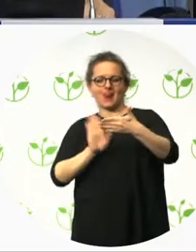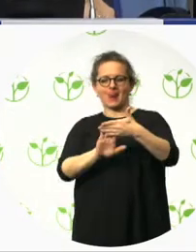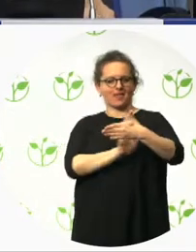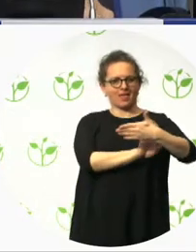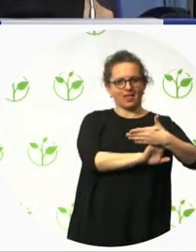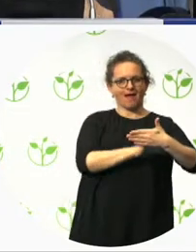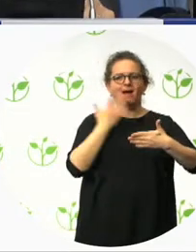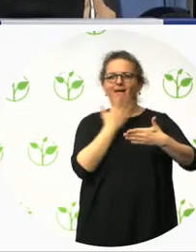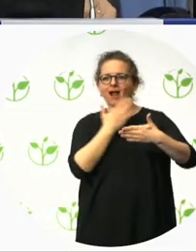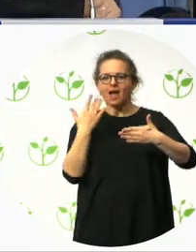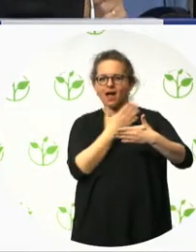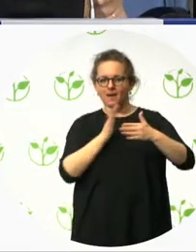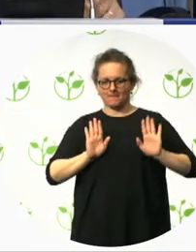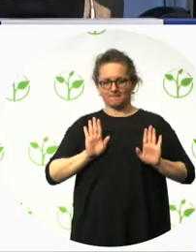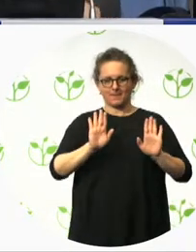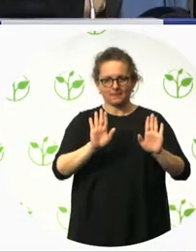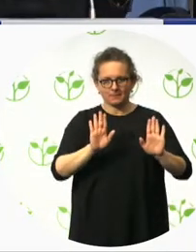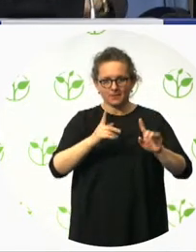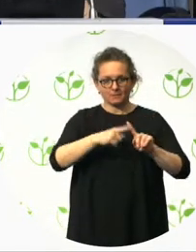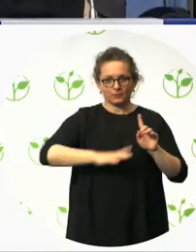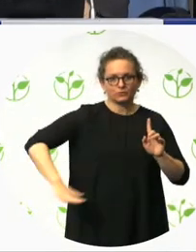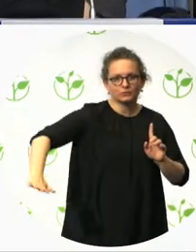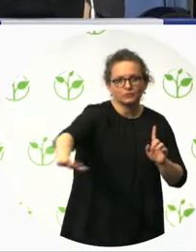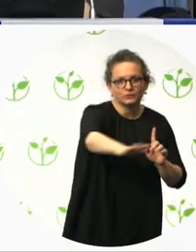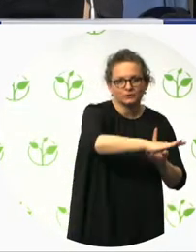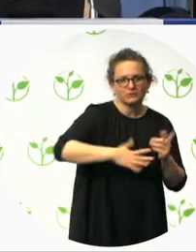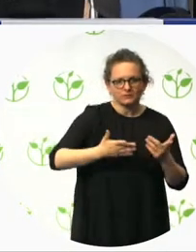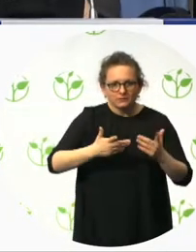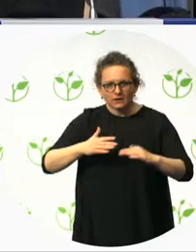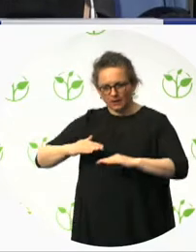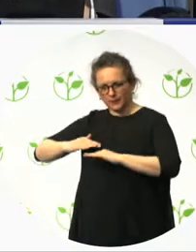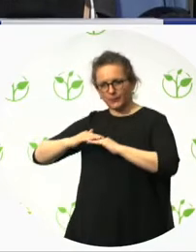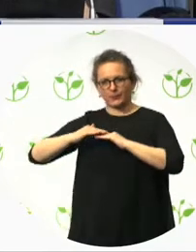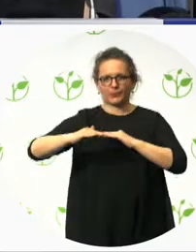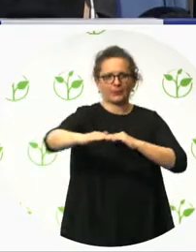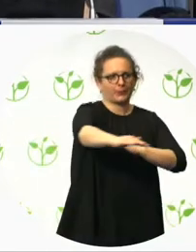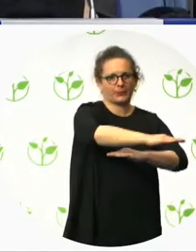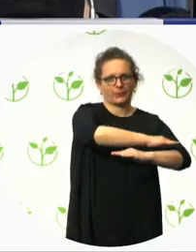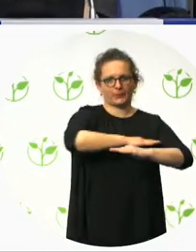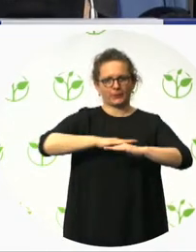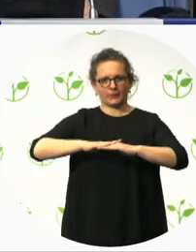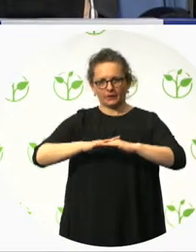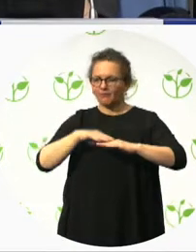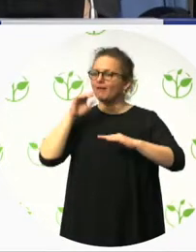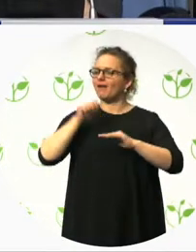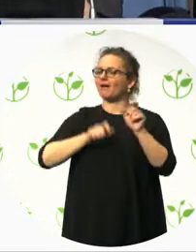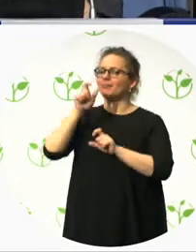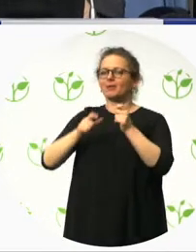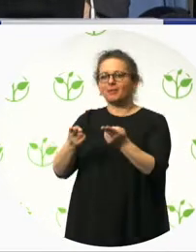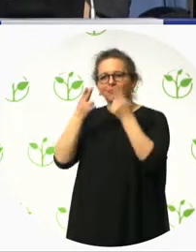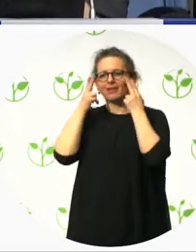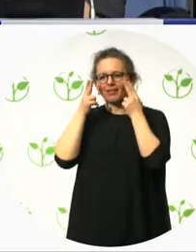floor level from the street. There is a painted guiding path of a different texture and colour to those of